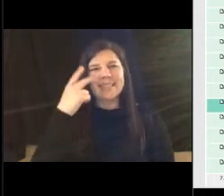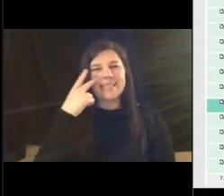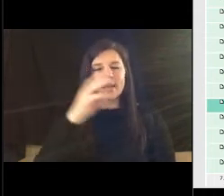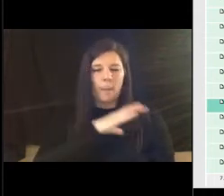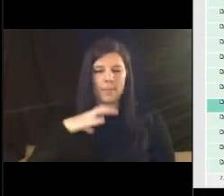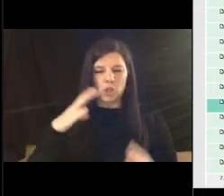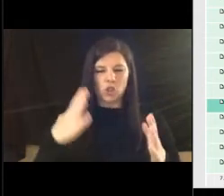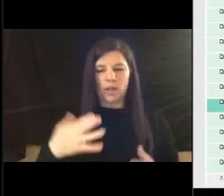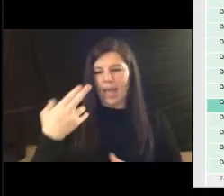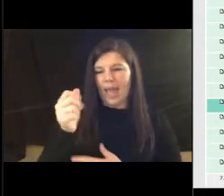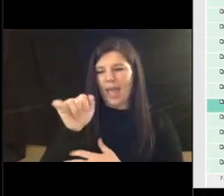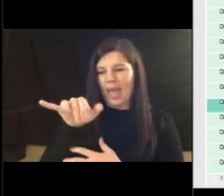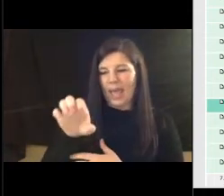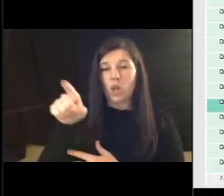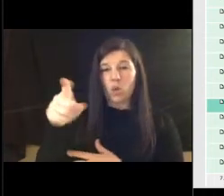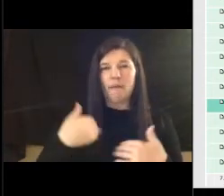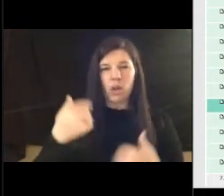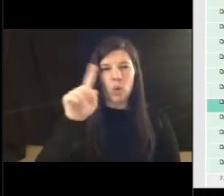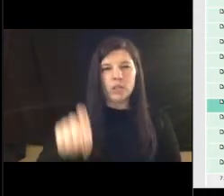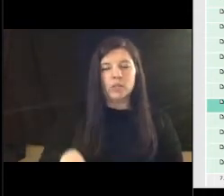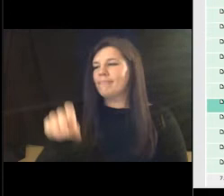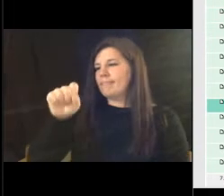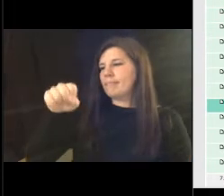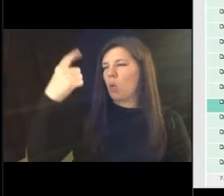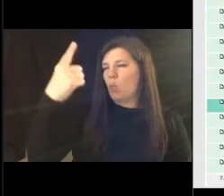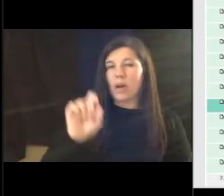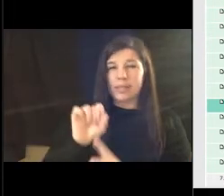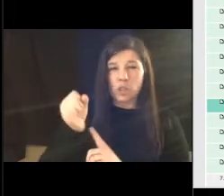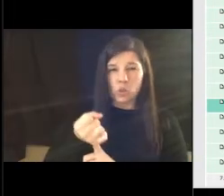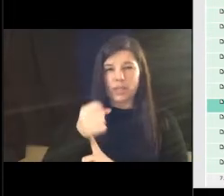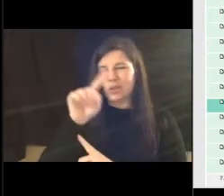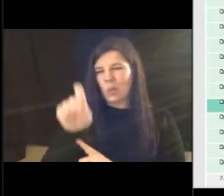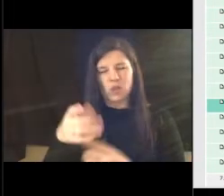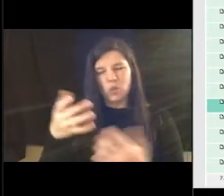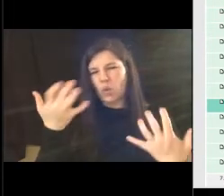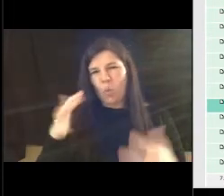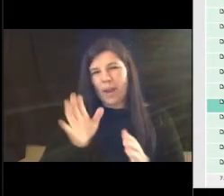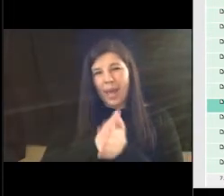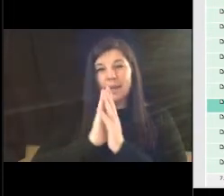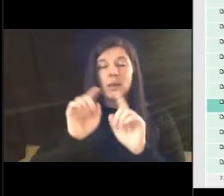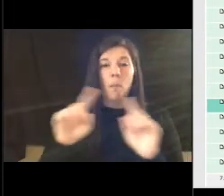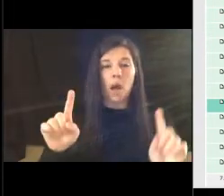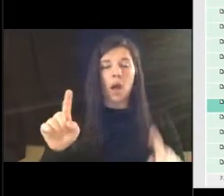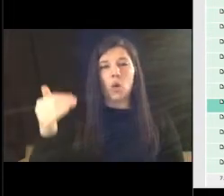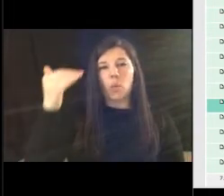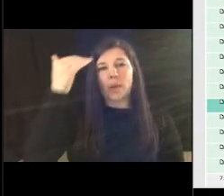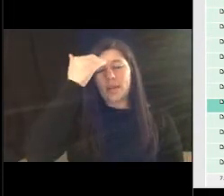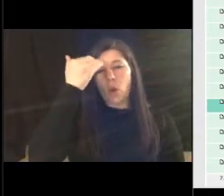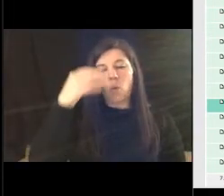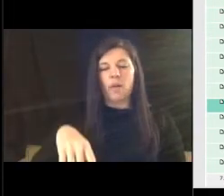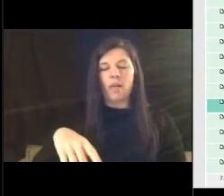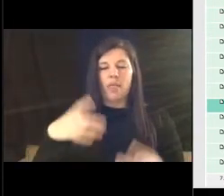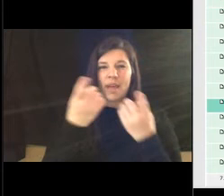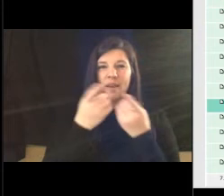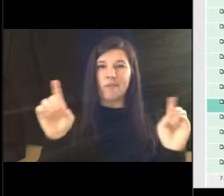have a question yeah it's one of those situations one of those questions you don't like to ask but we do know that uh the divorce rate among